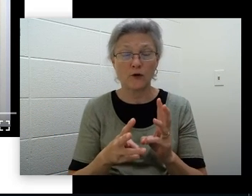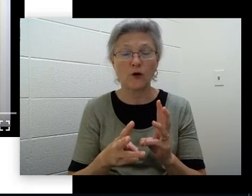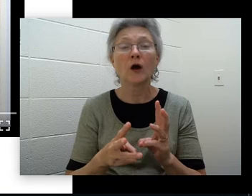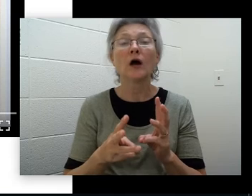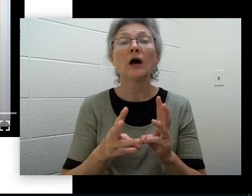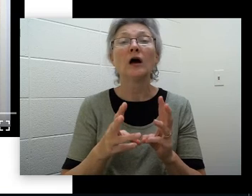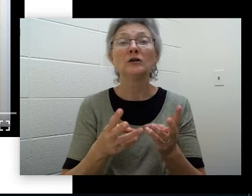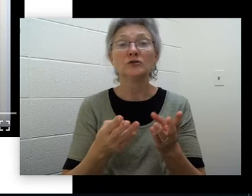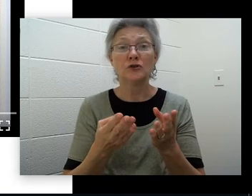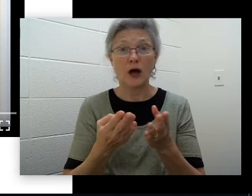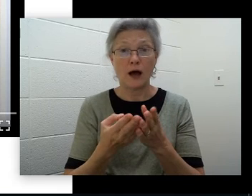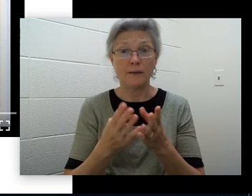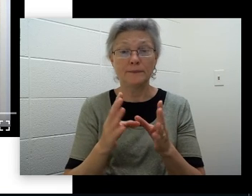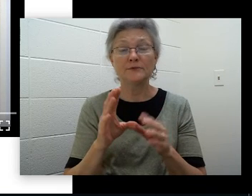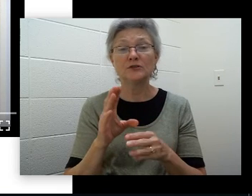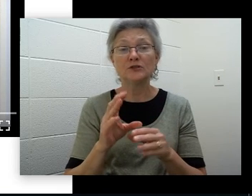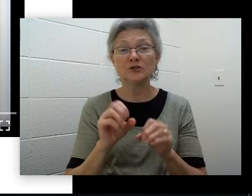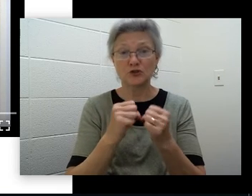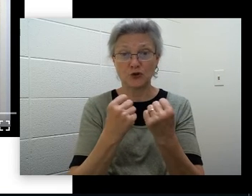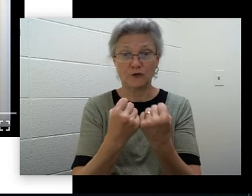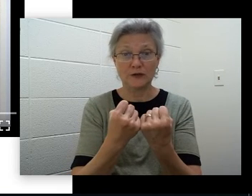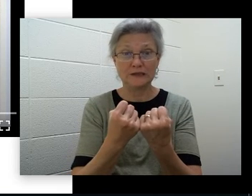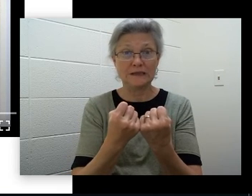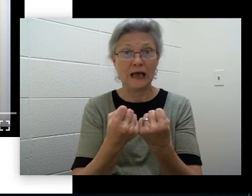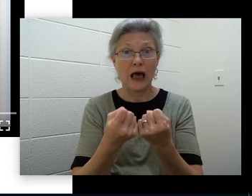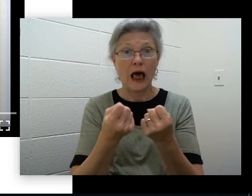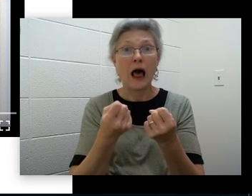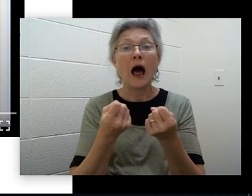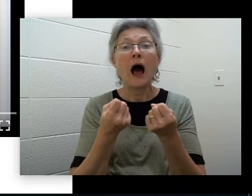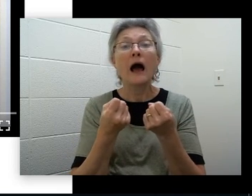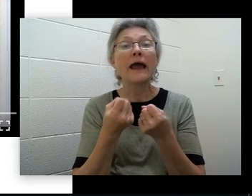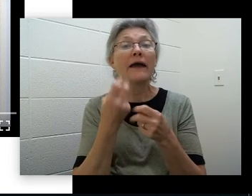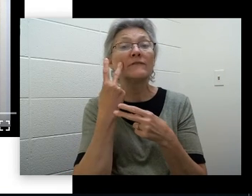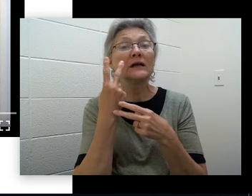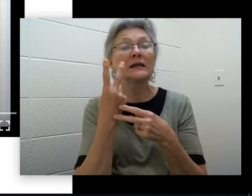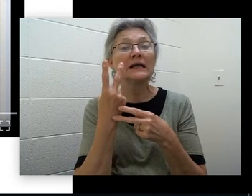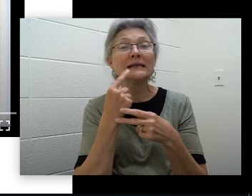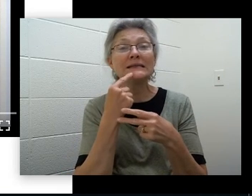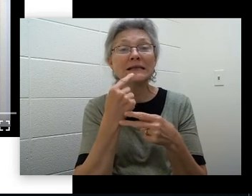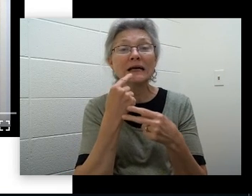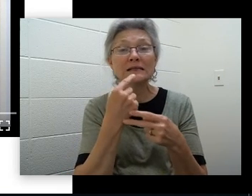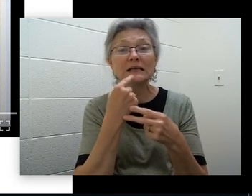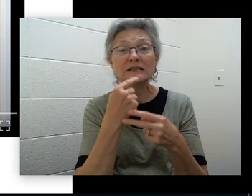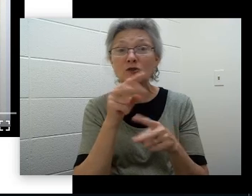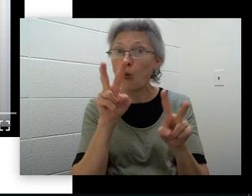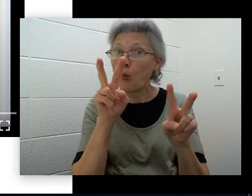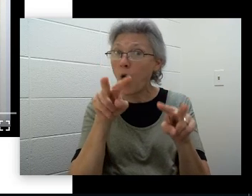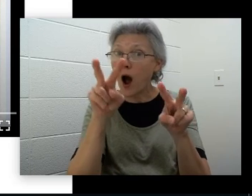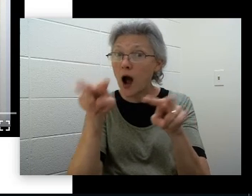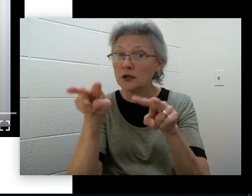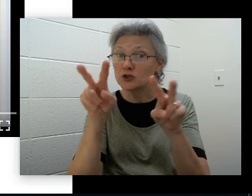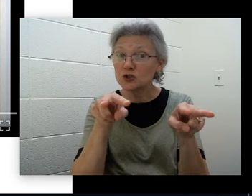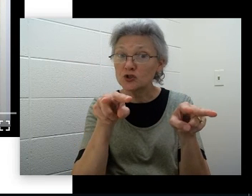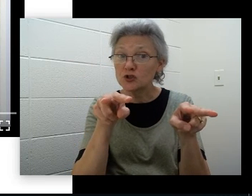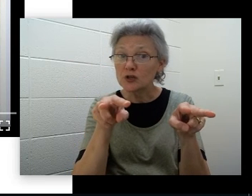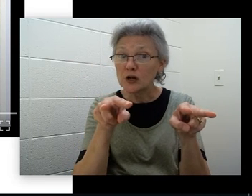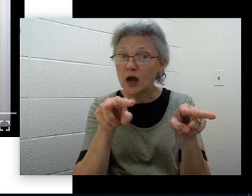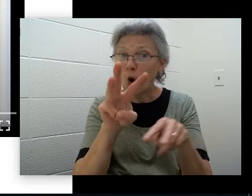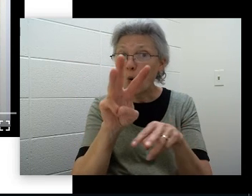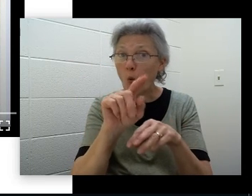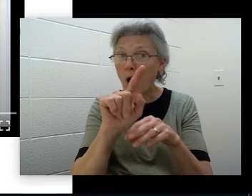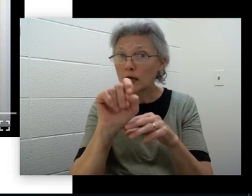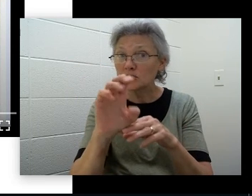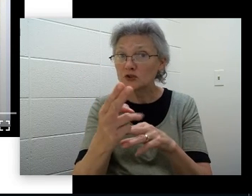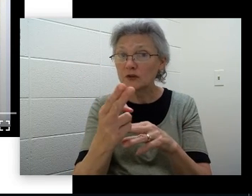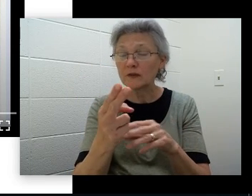we're at risk. If the National Weather Service issues a watch, that means that weather conditions are such that a tornado could